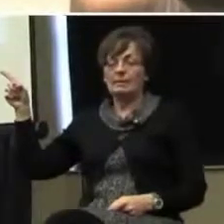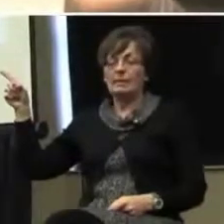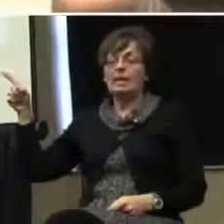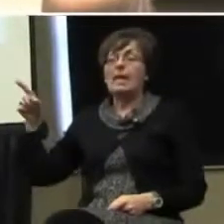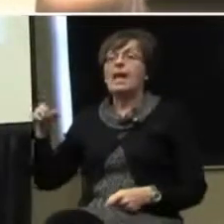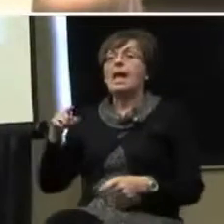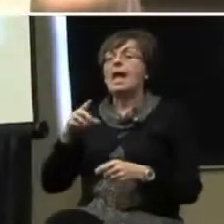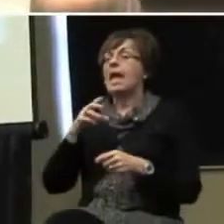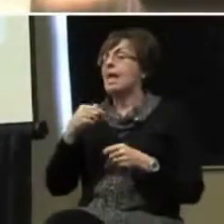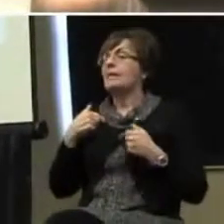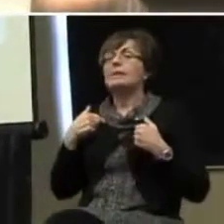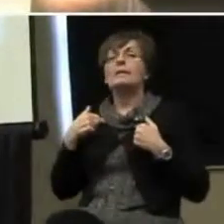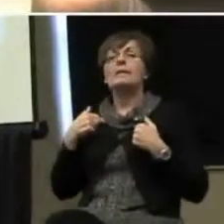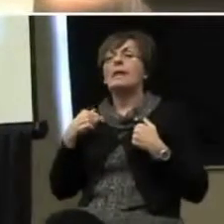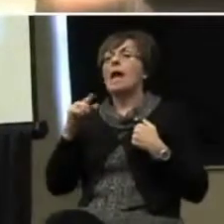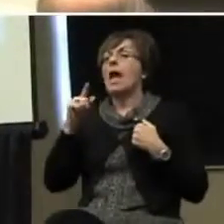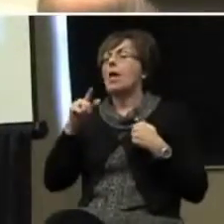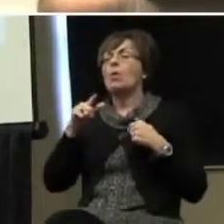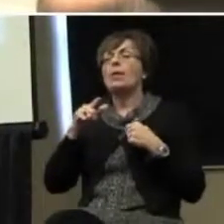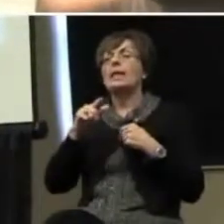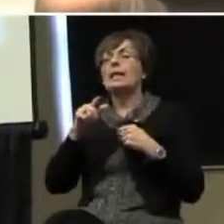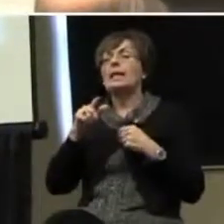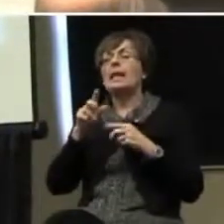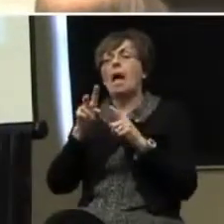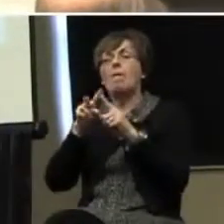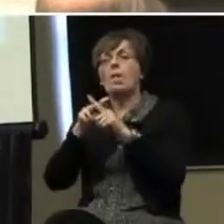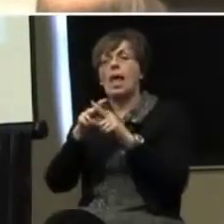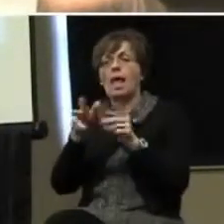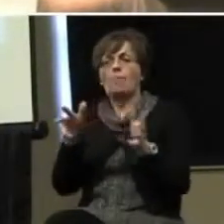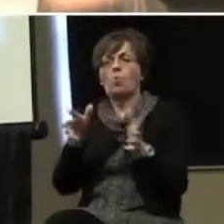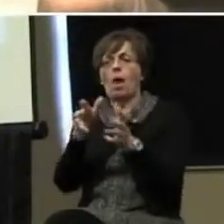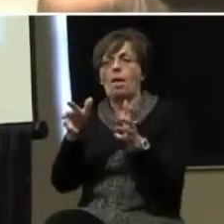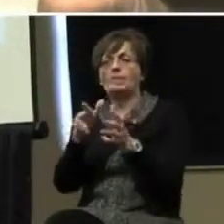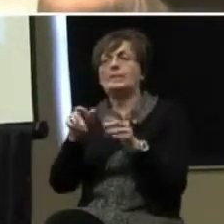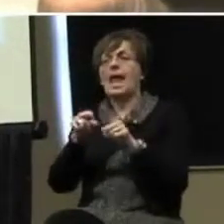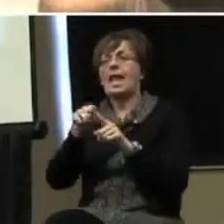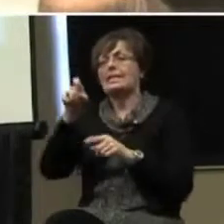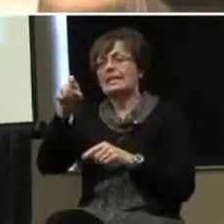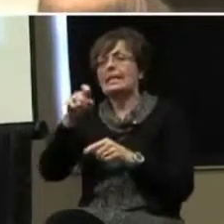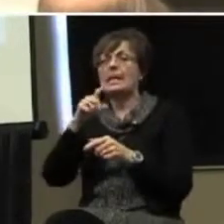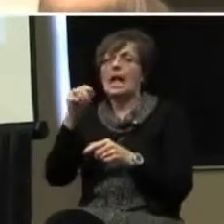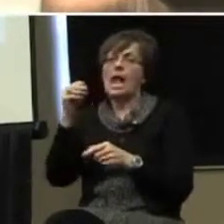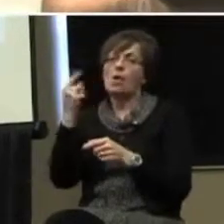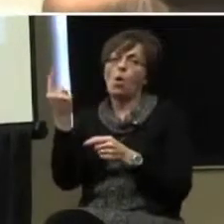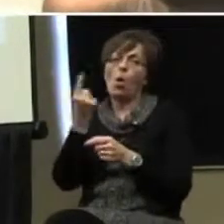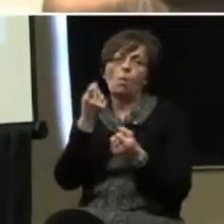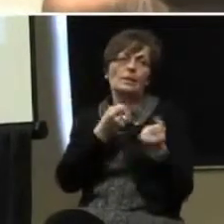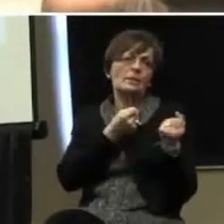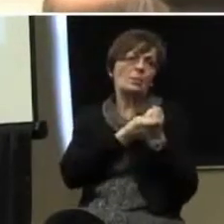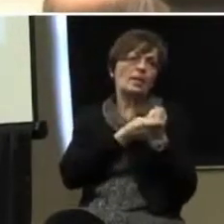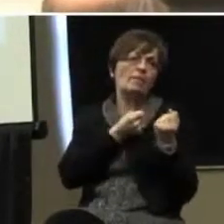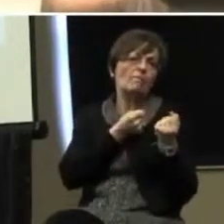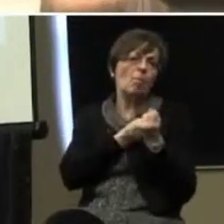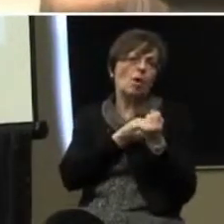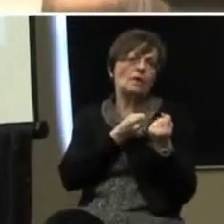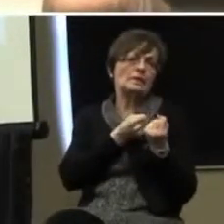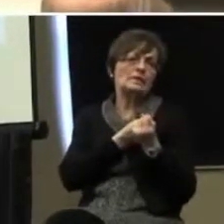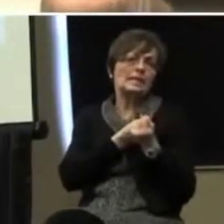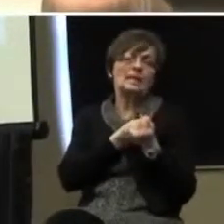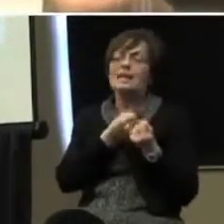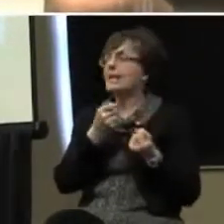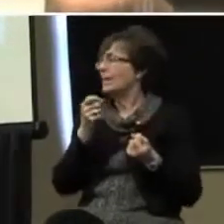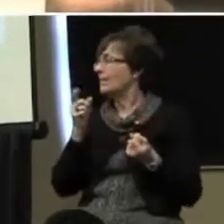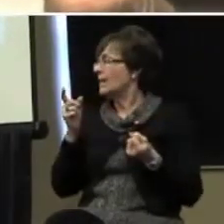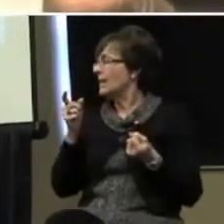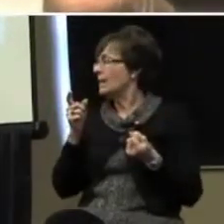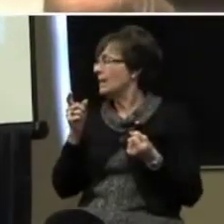okay? And as I said, I only applied prompts as needed and I always reinforced, okay? Even if I had